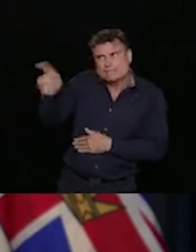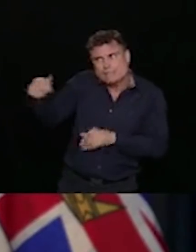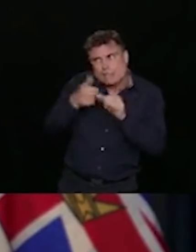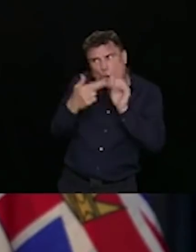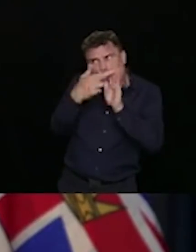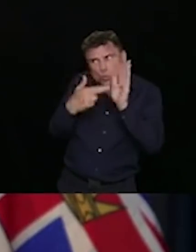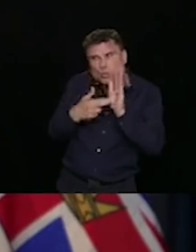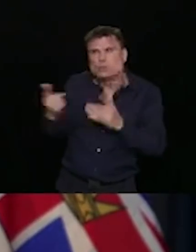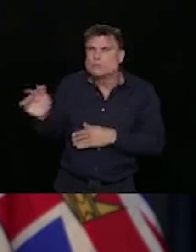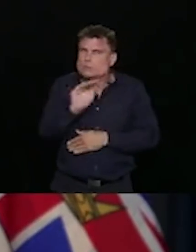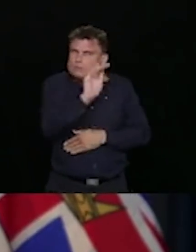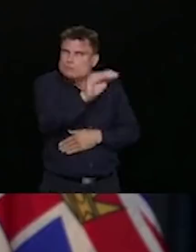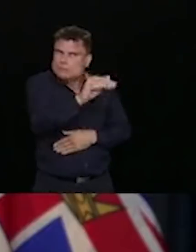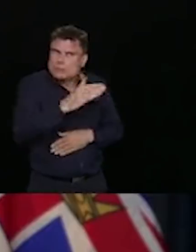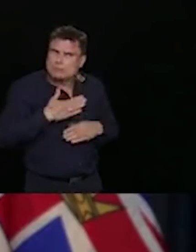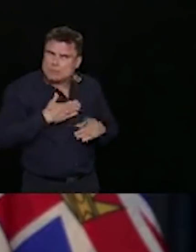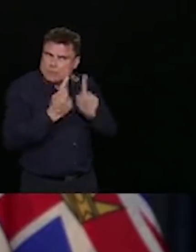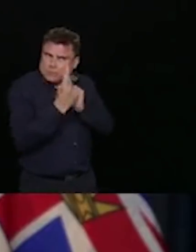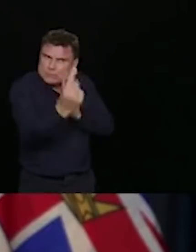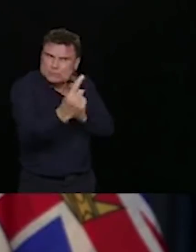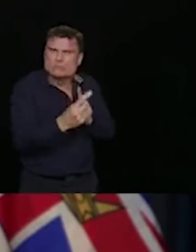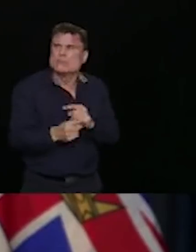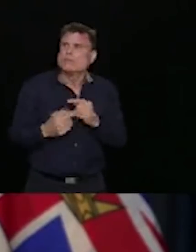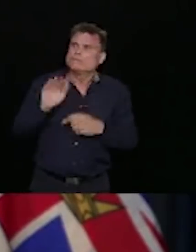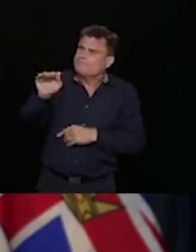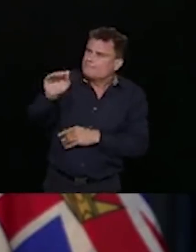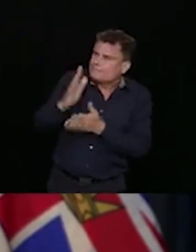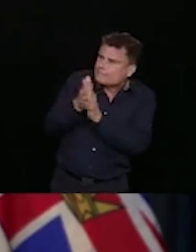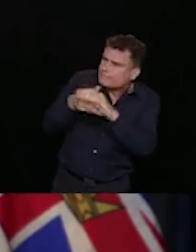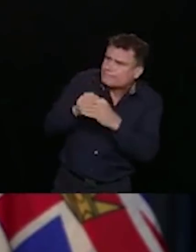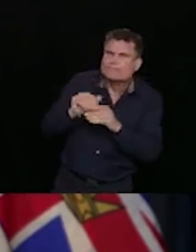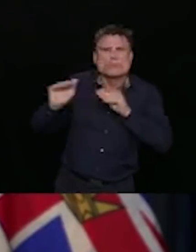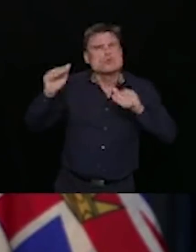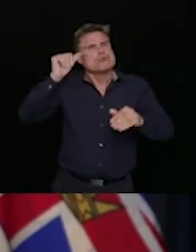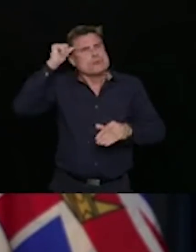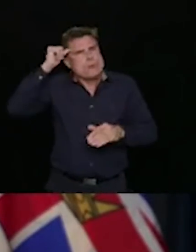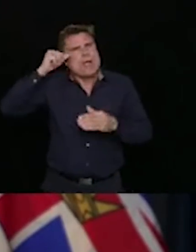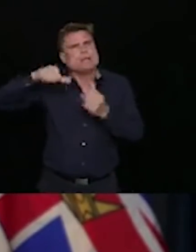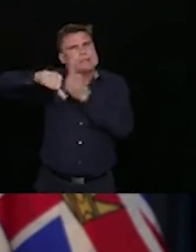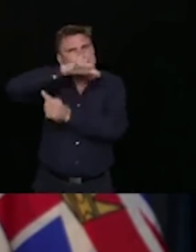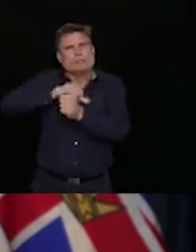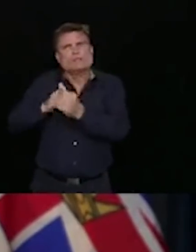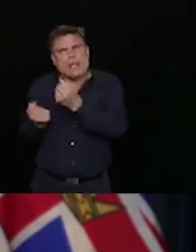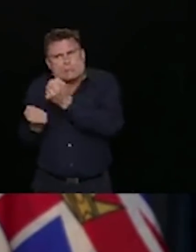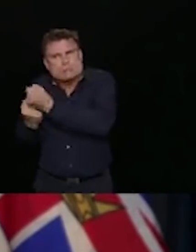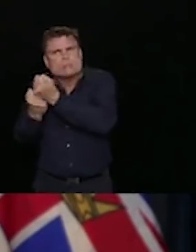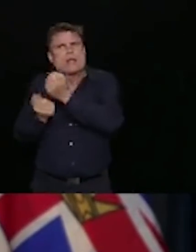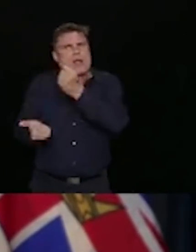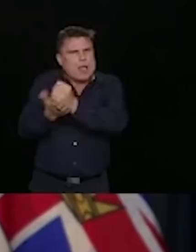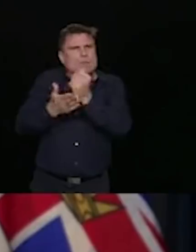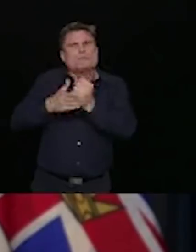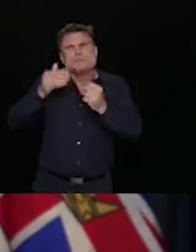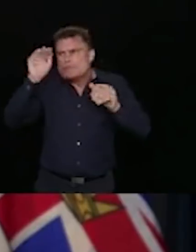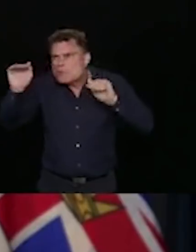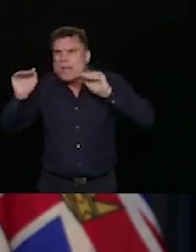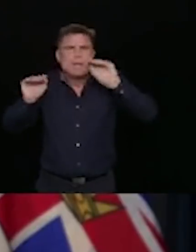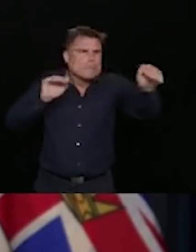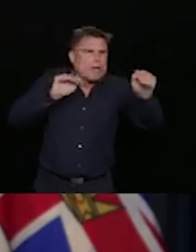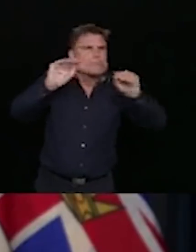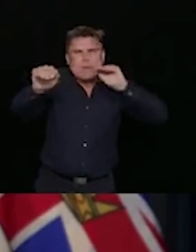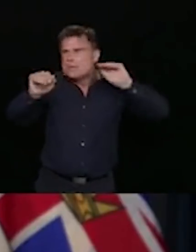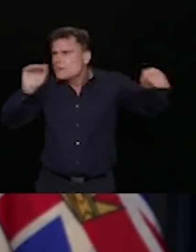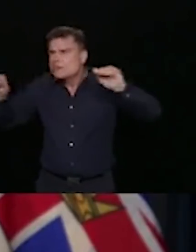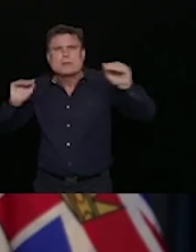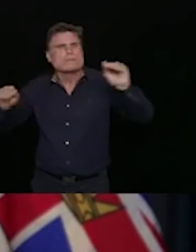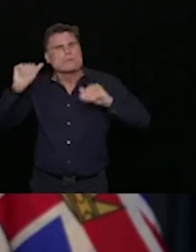continue to increase our economic, our travel. But we need to do it safely. And we know how to do that. We have done that in